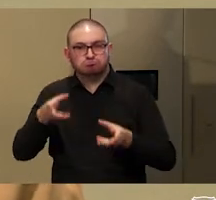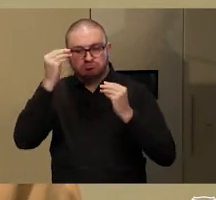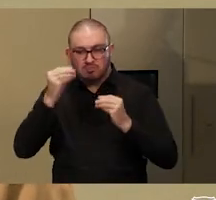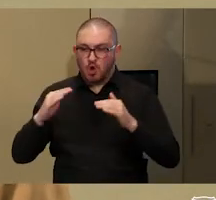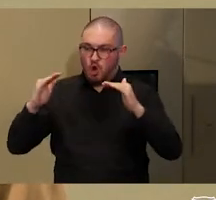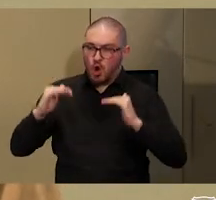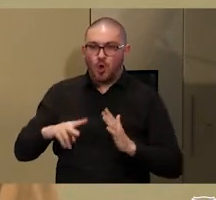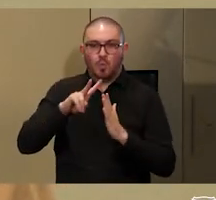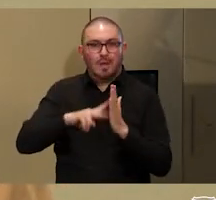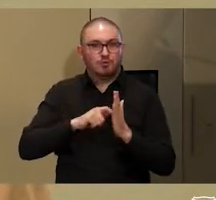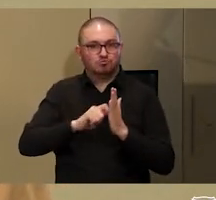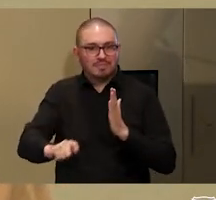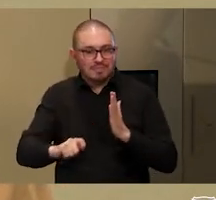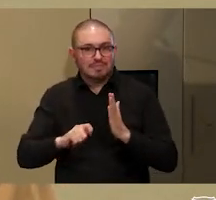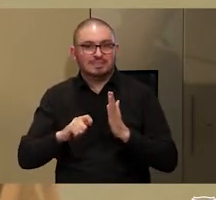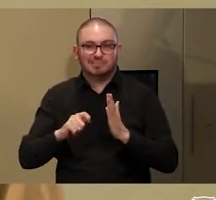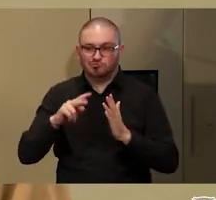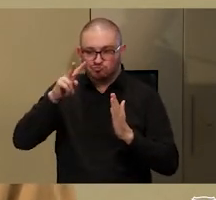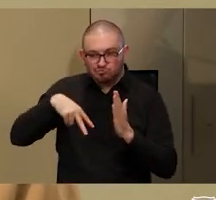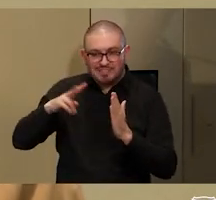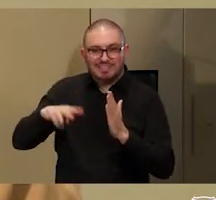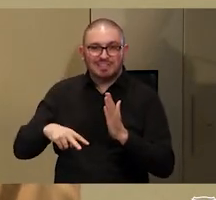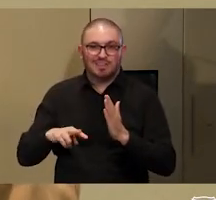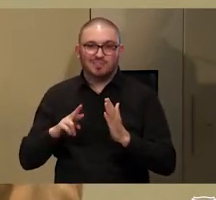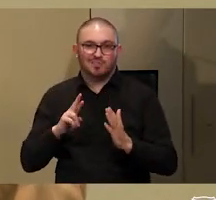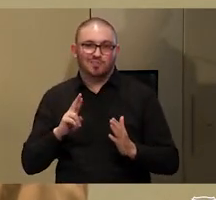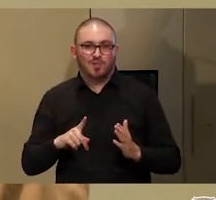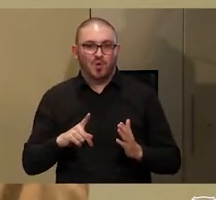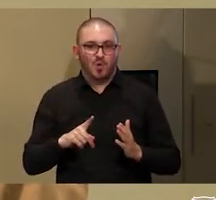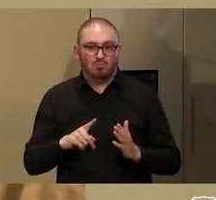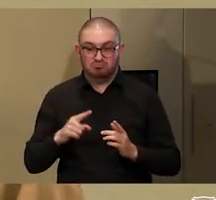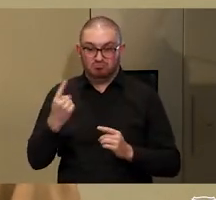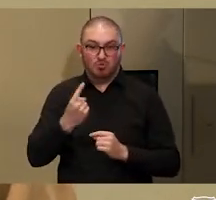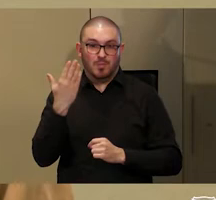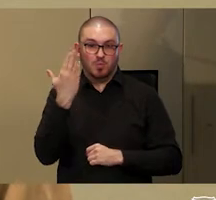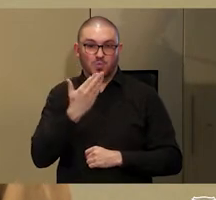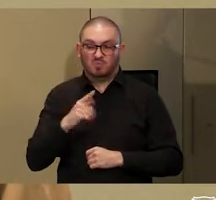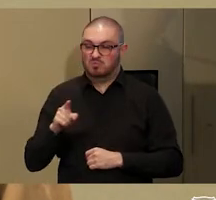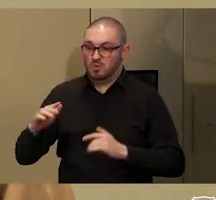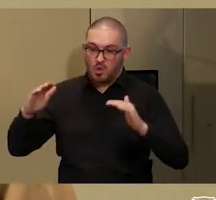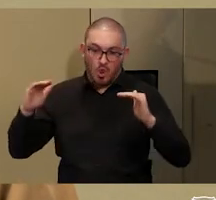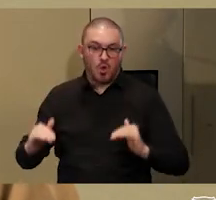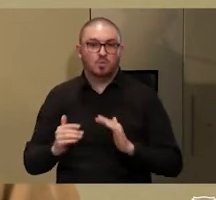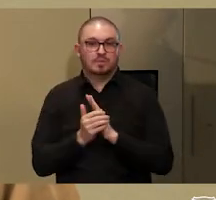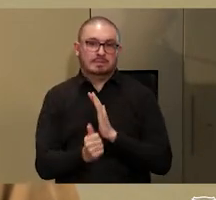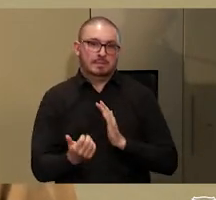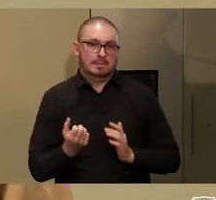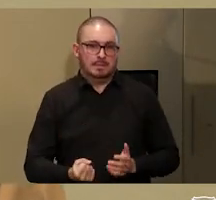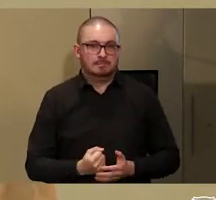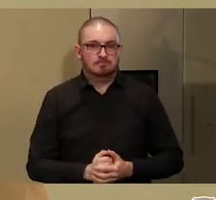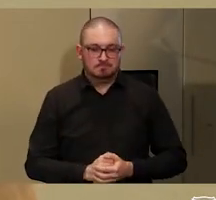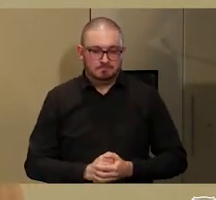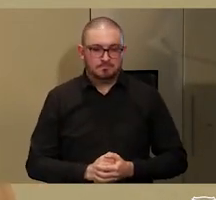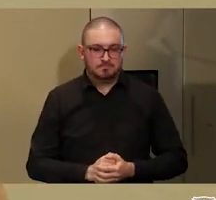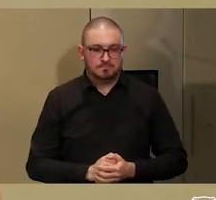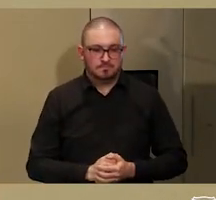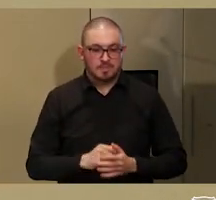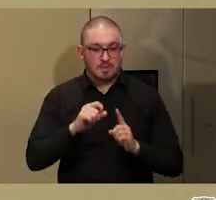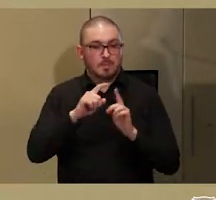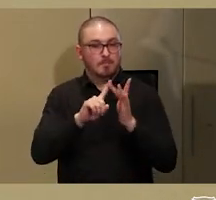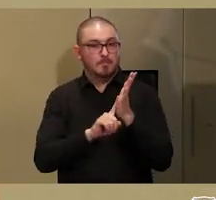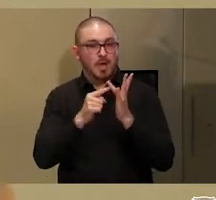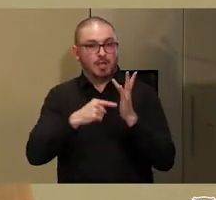proficiency in the early years of primary education. The pilot